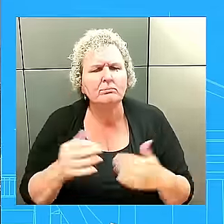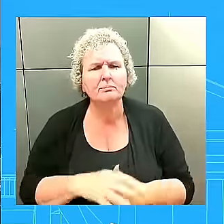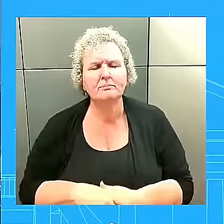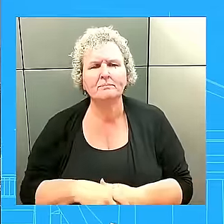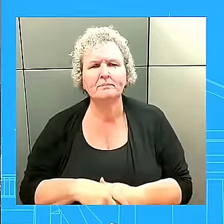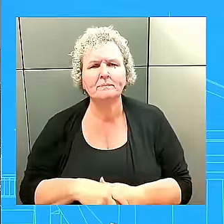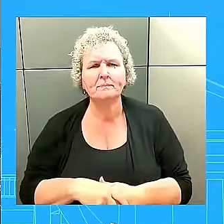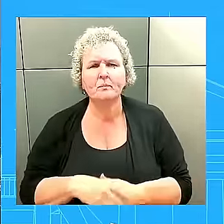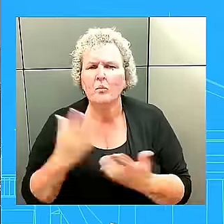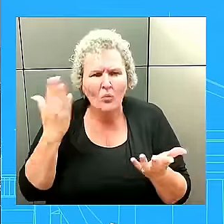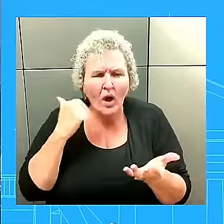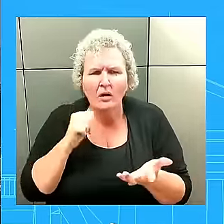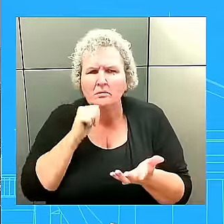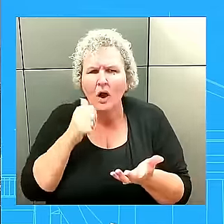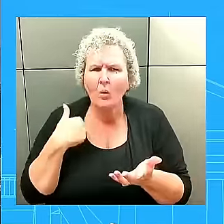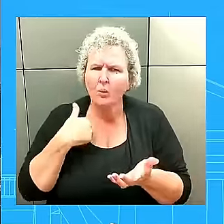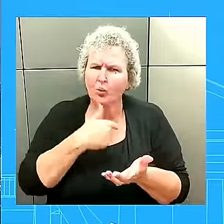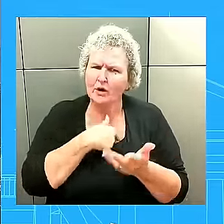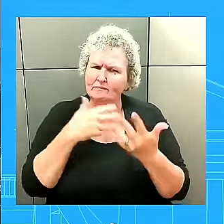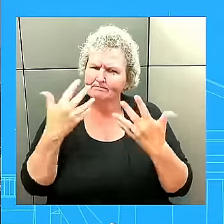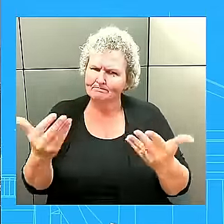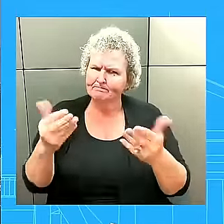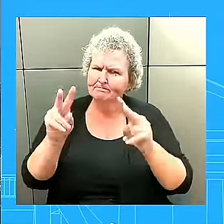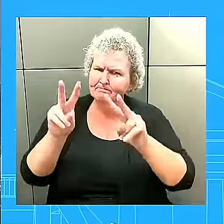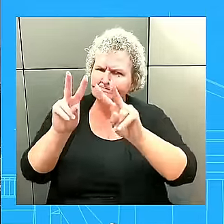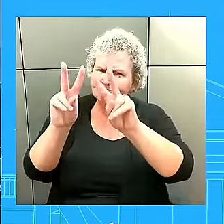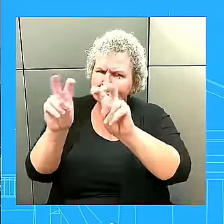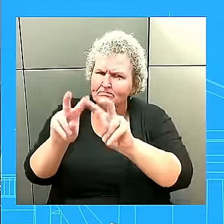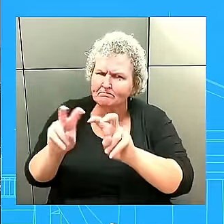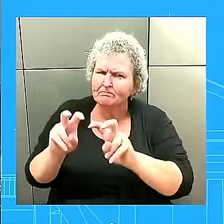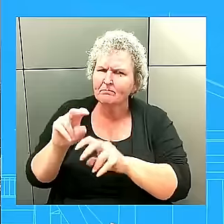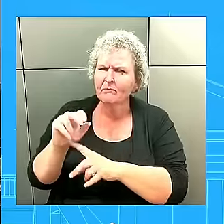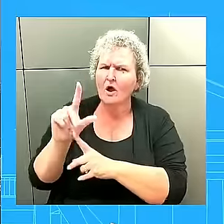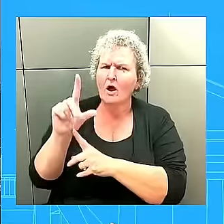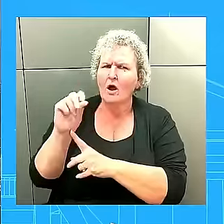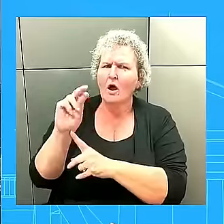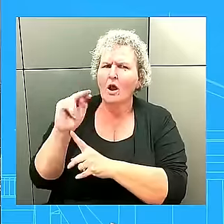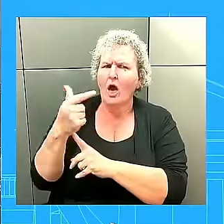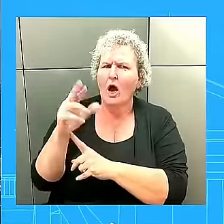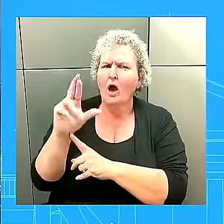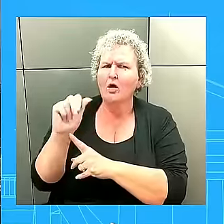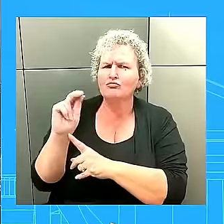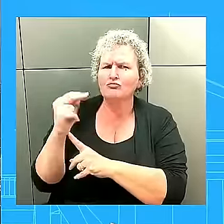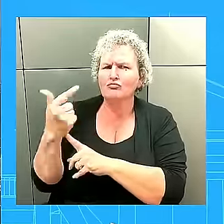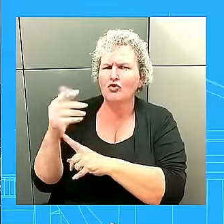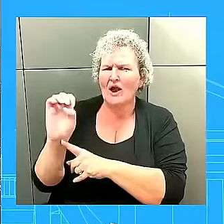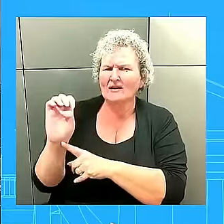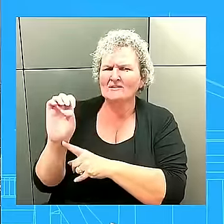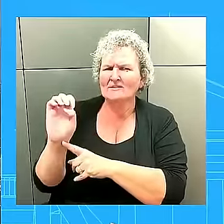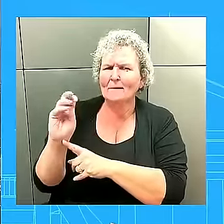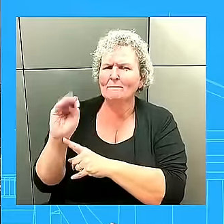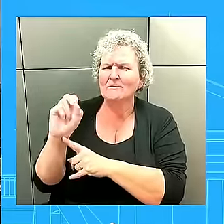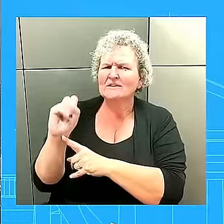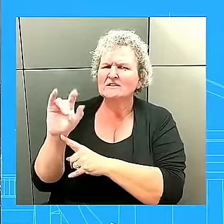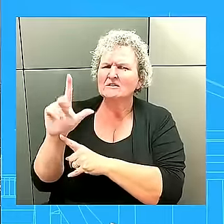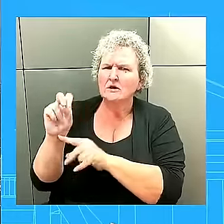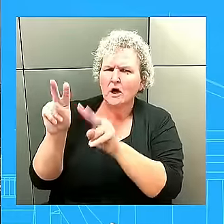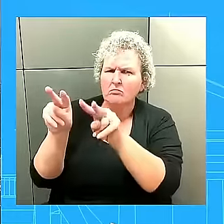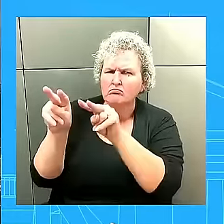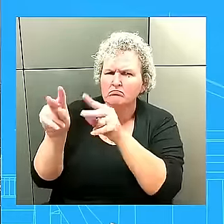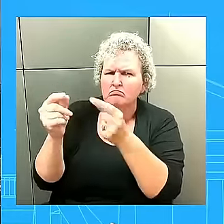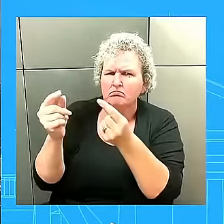uh, for Ukraine's use, which is Zelensky's number one ask as you're sounding the alarm about what could have far reaching